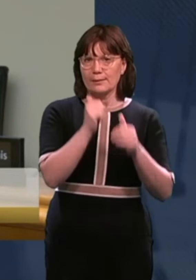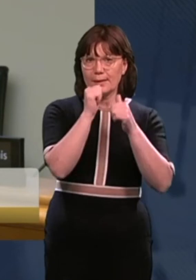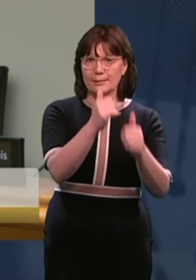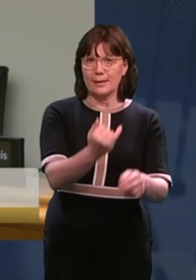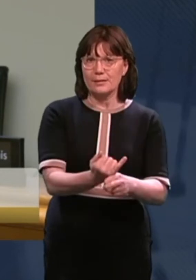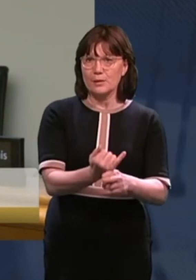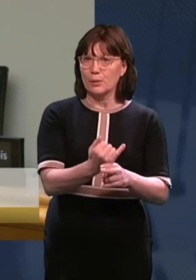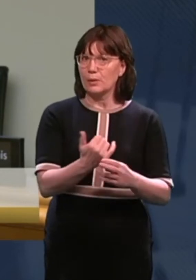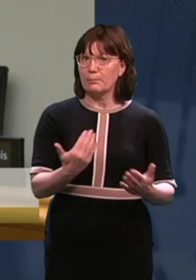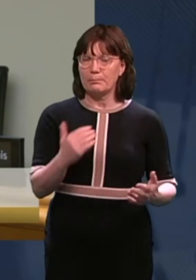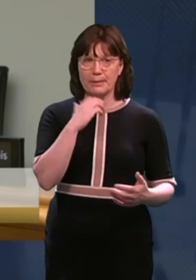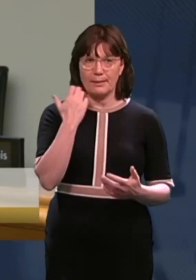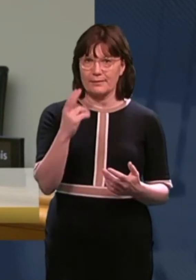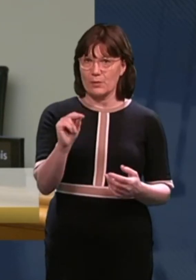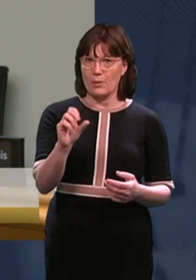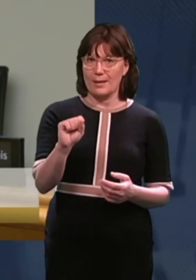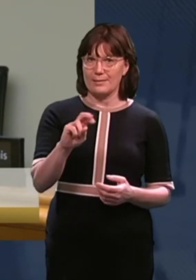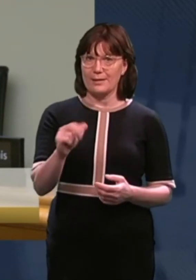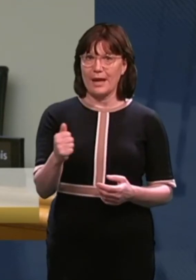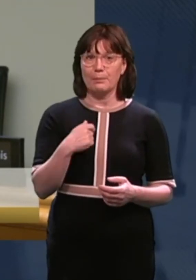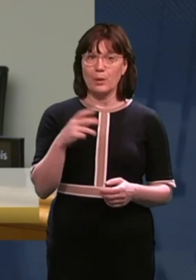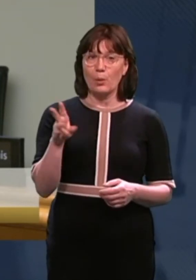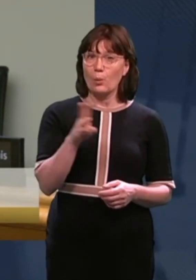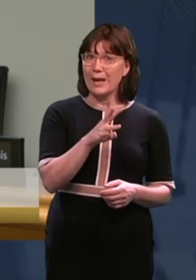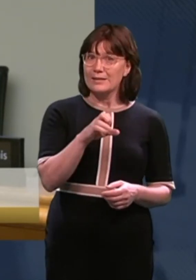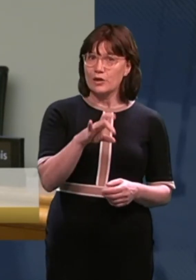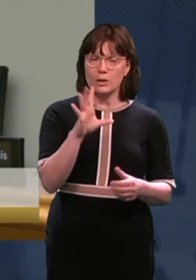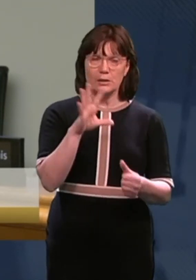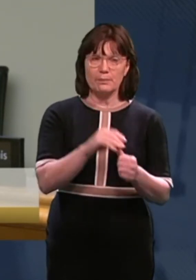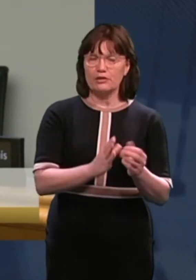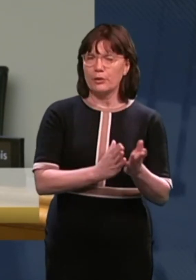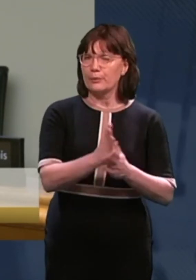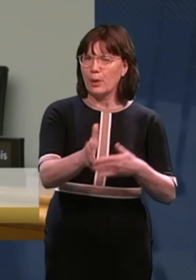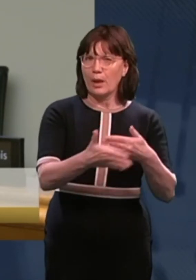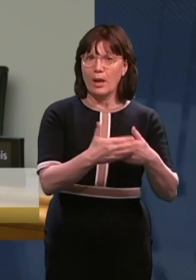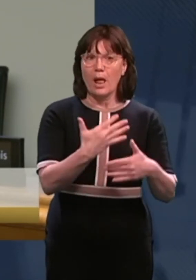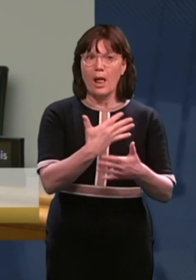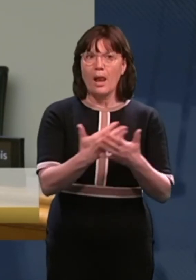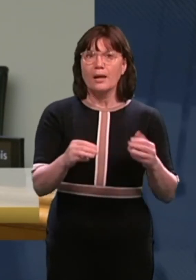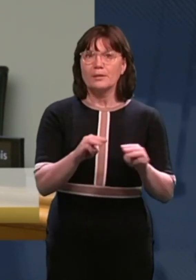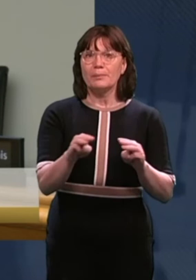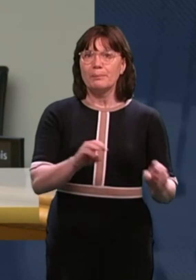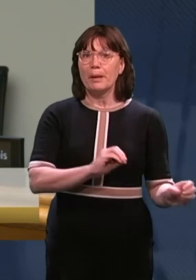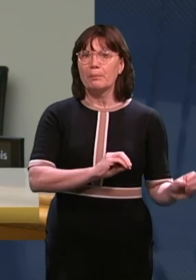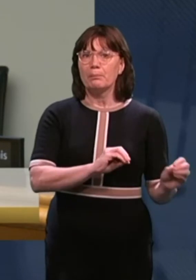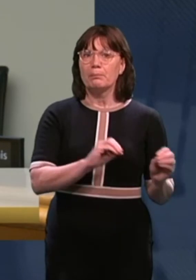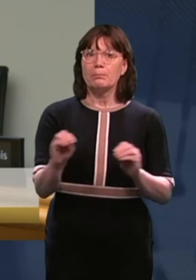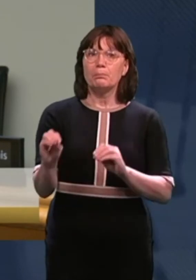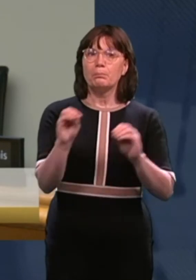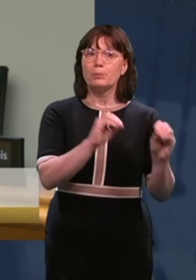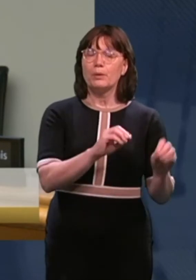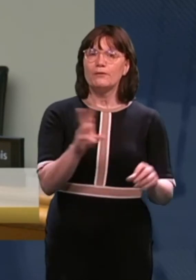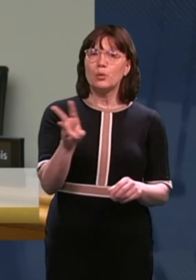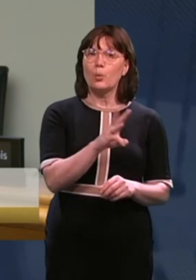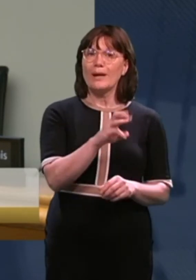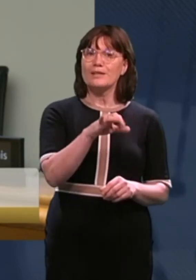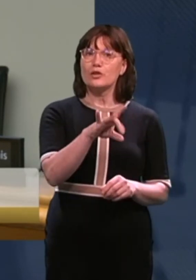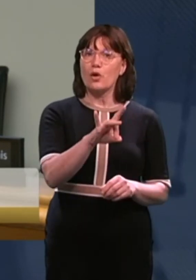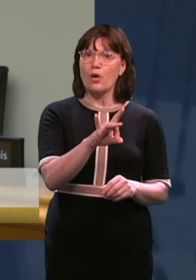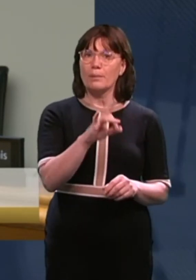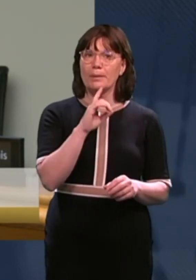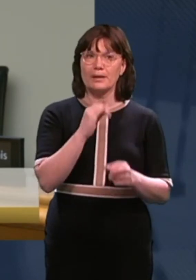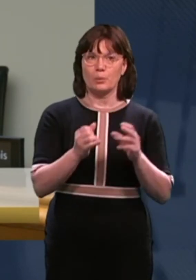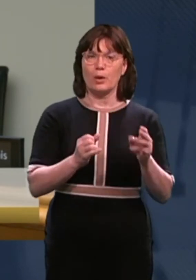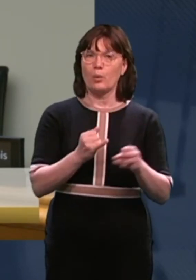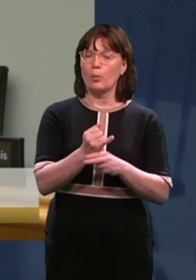the problems, and I think what we saw in West Cork particularly during the pandemic, was a lot of people relocated to West Cork from the city because they were working